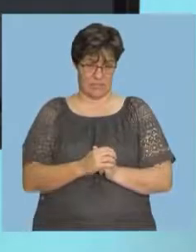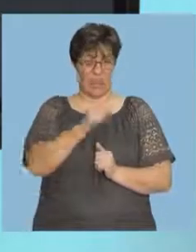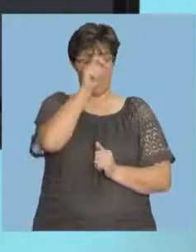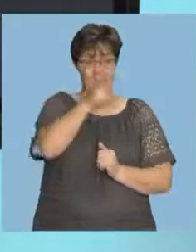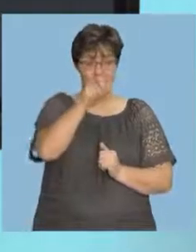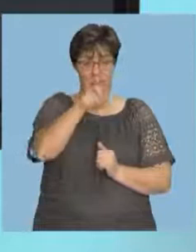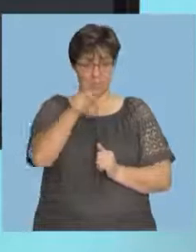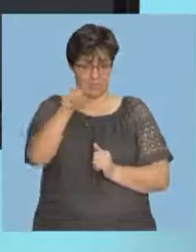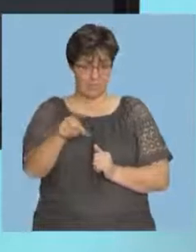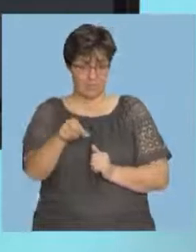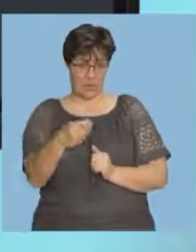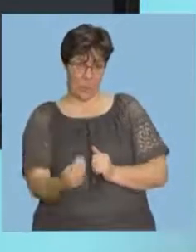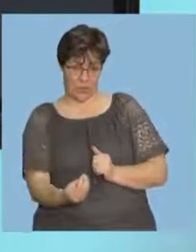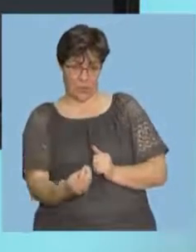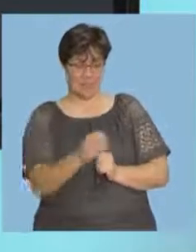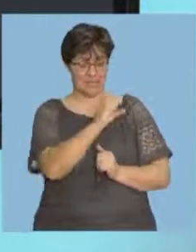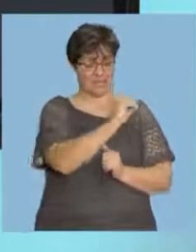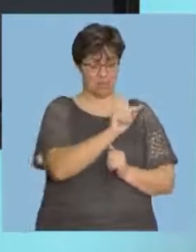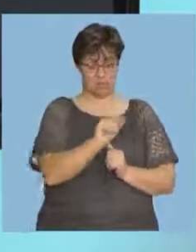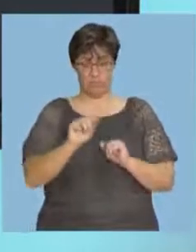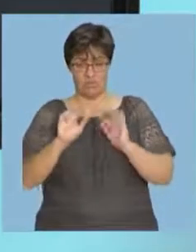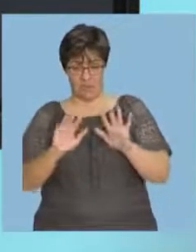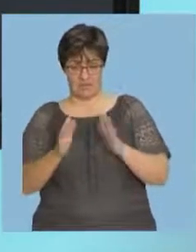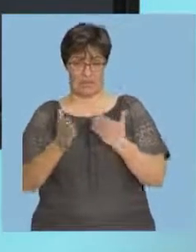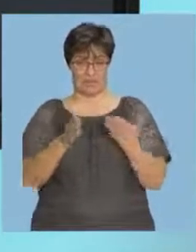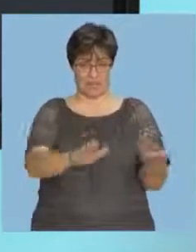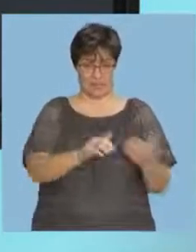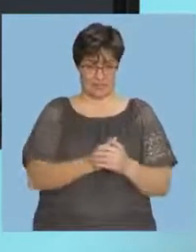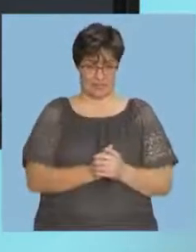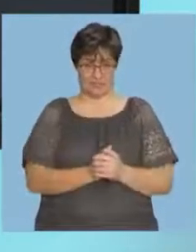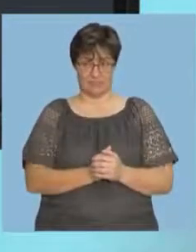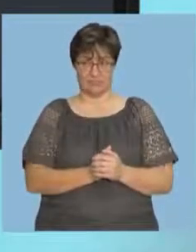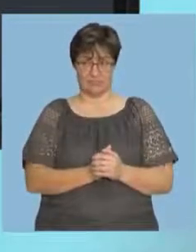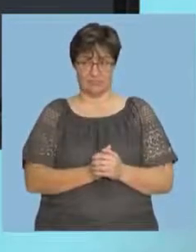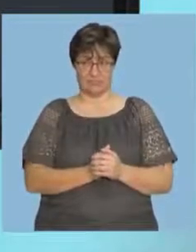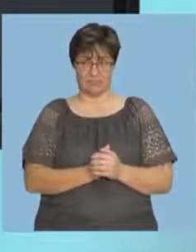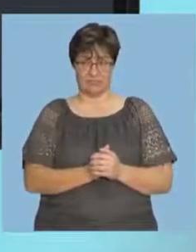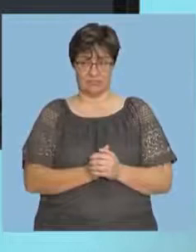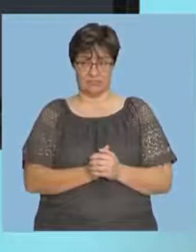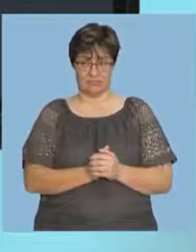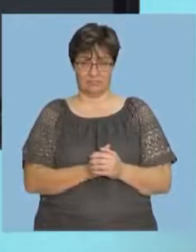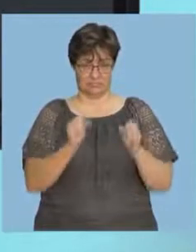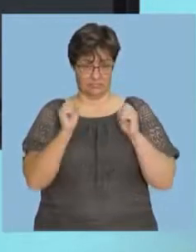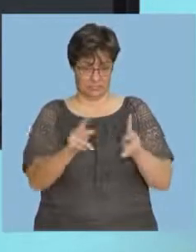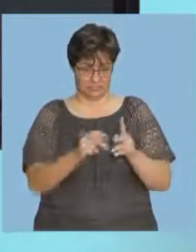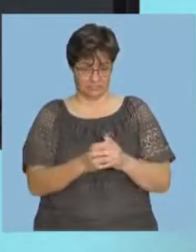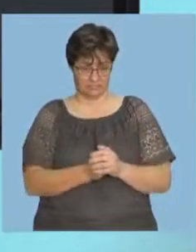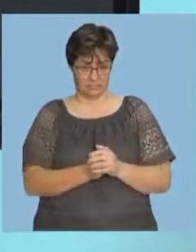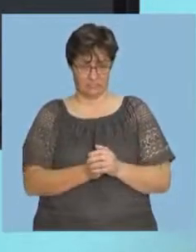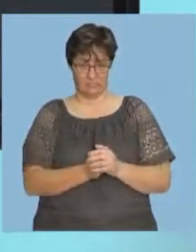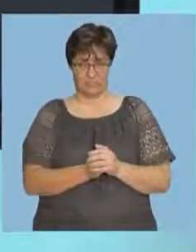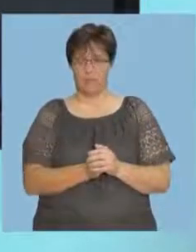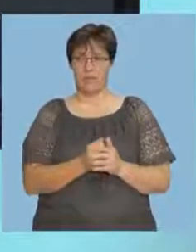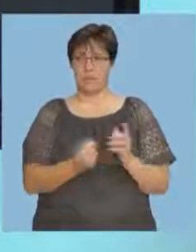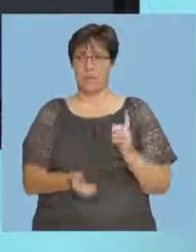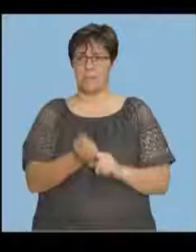young people between the age of zero and nine died from COVID-19. Are we together? Then